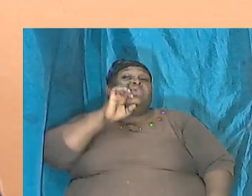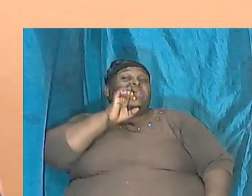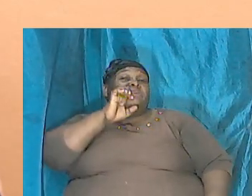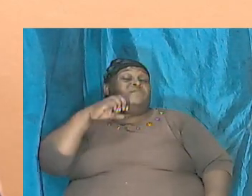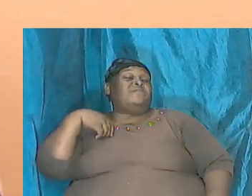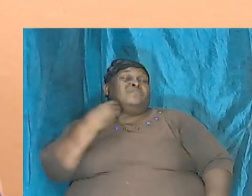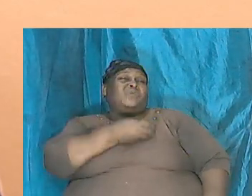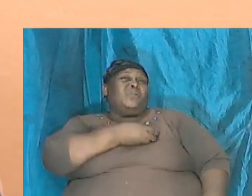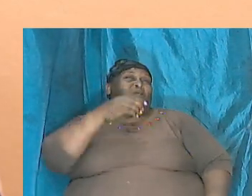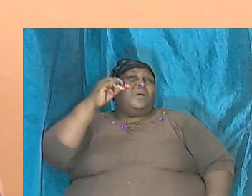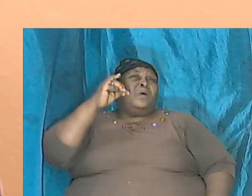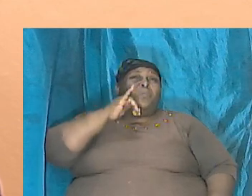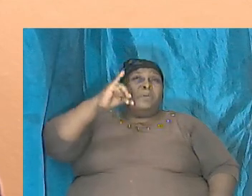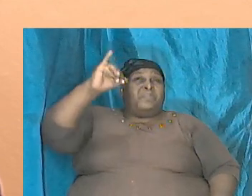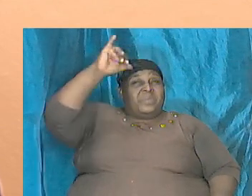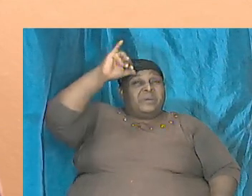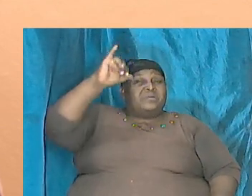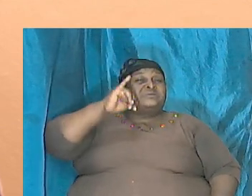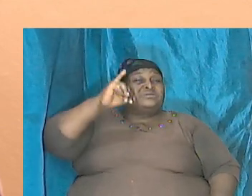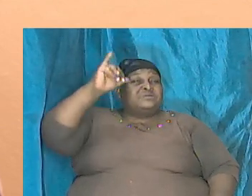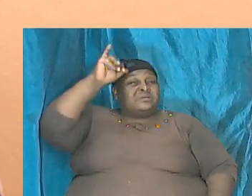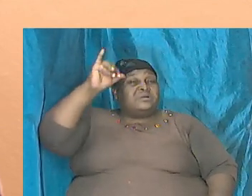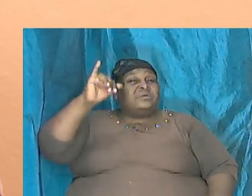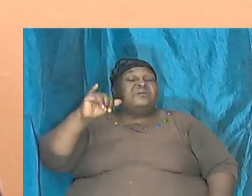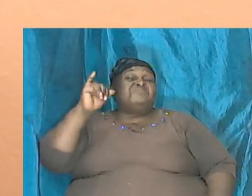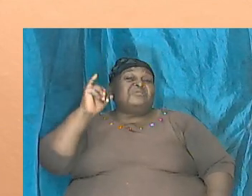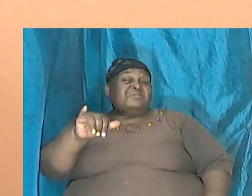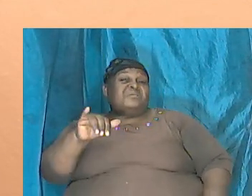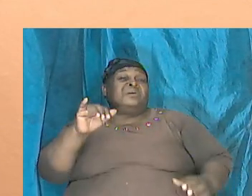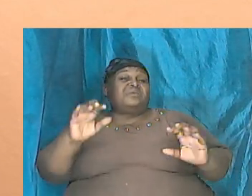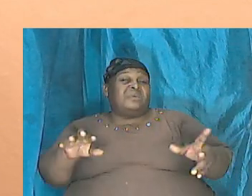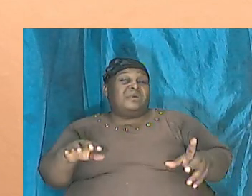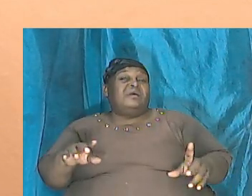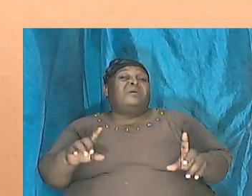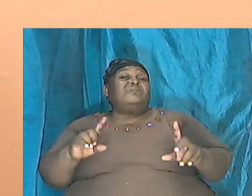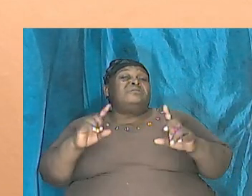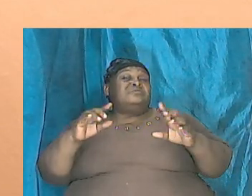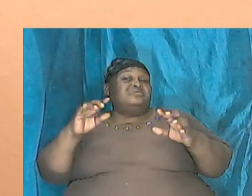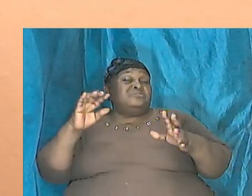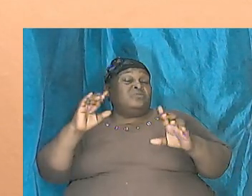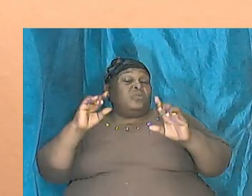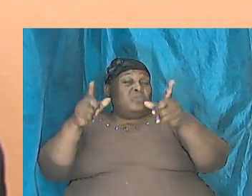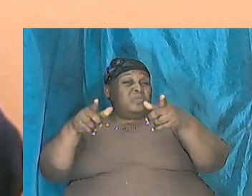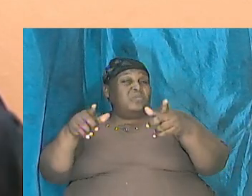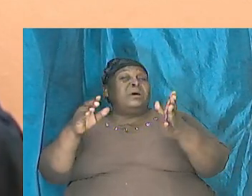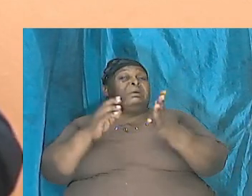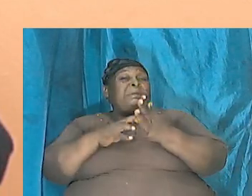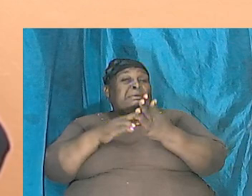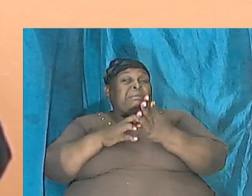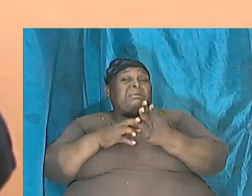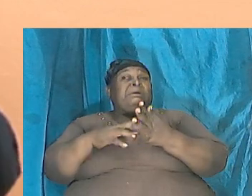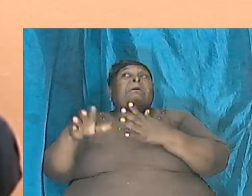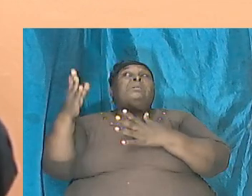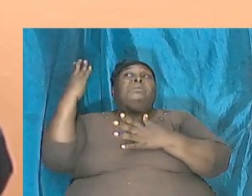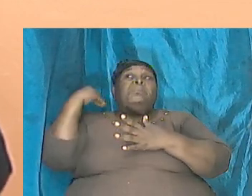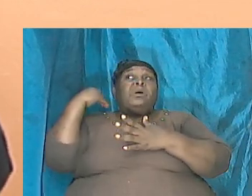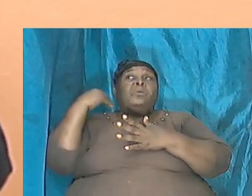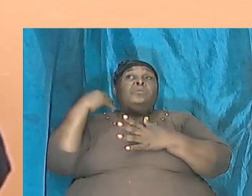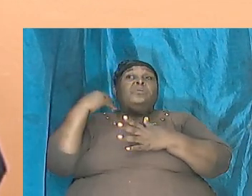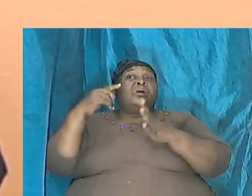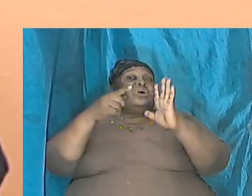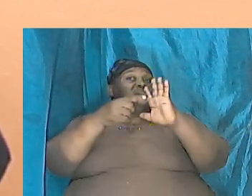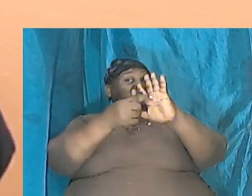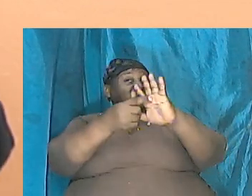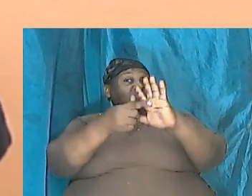that can be traced based on the Bible and going all the way back and showing who was